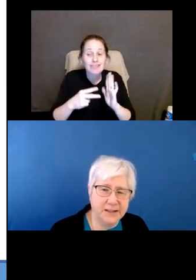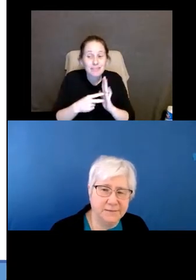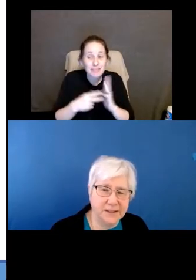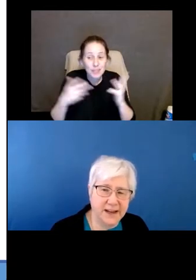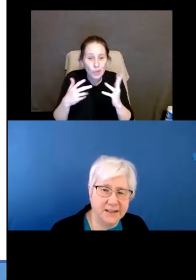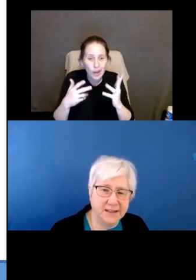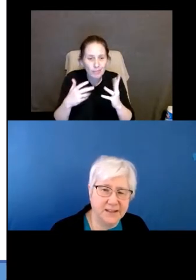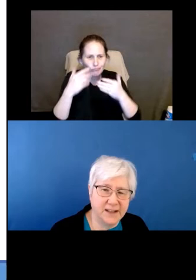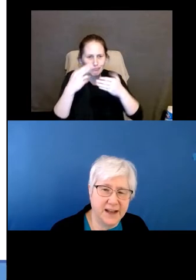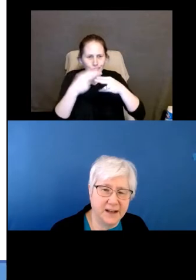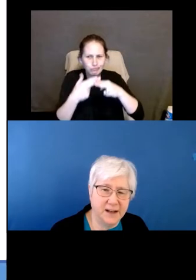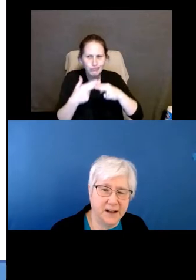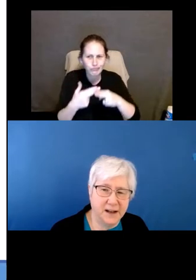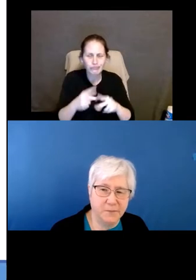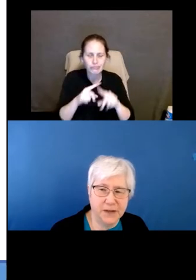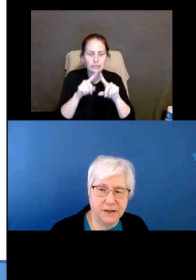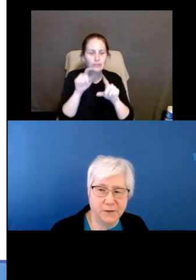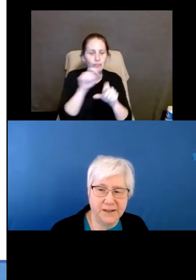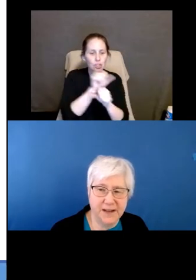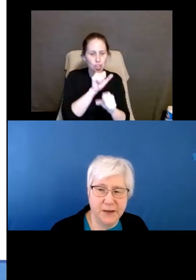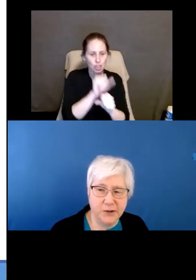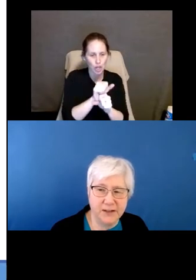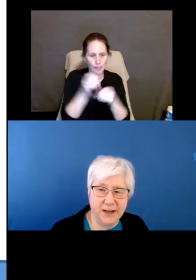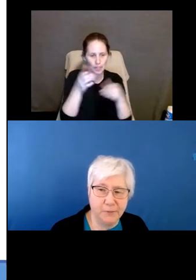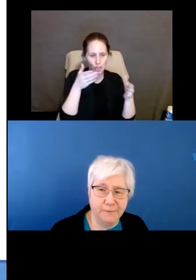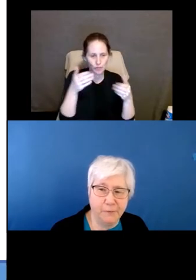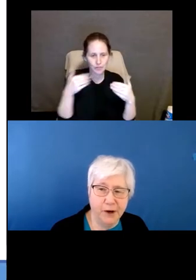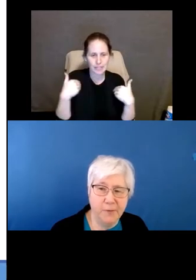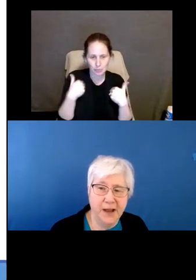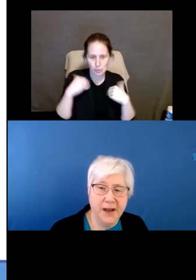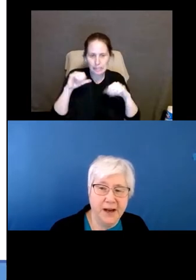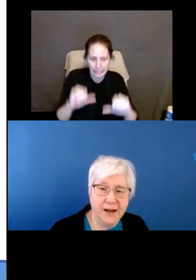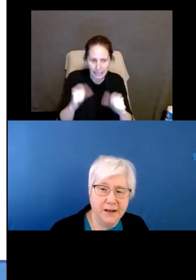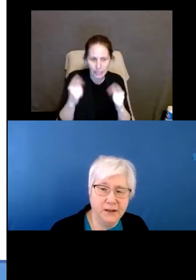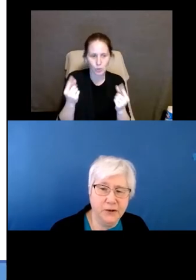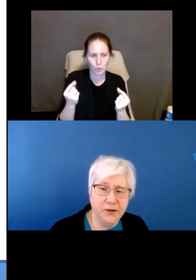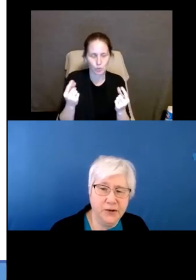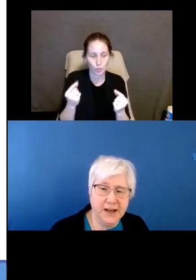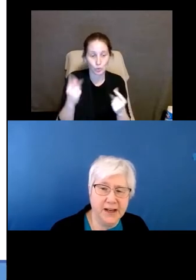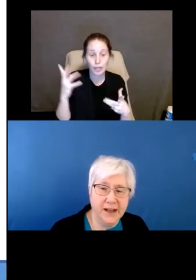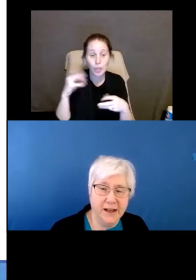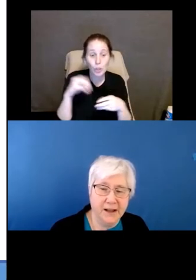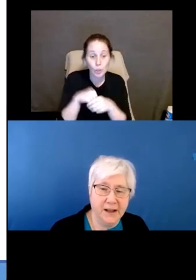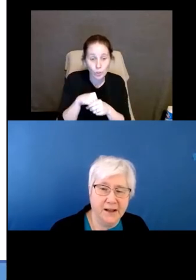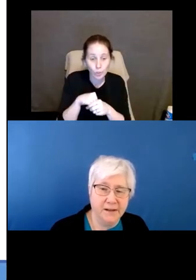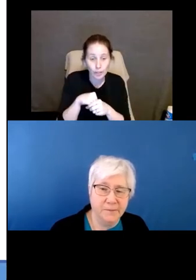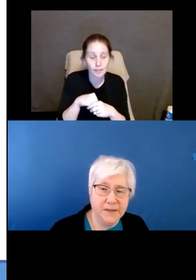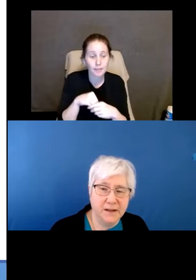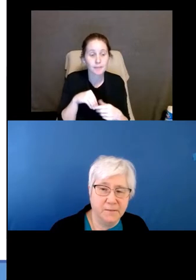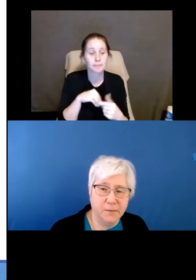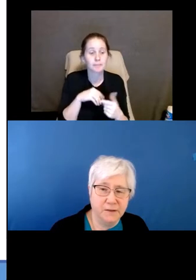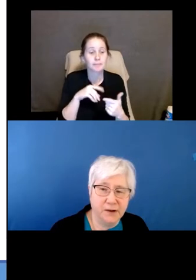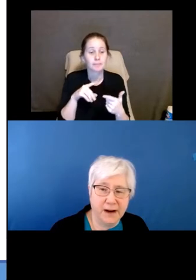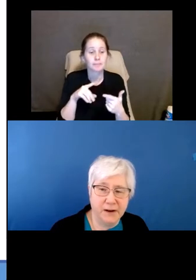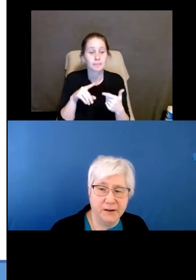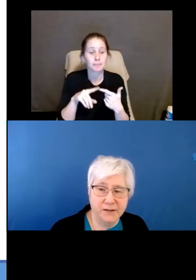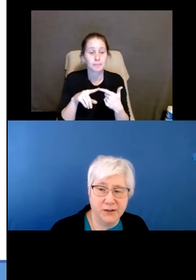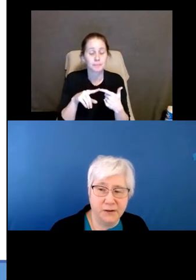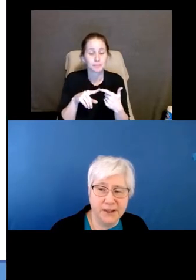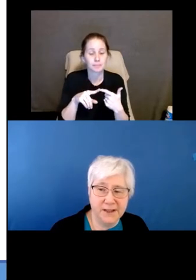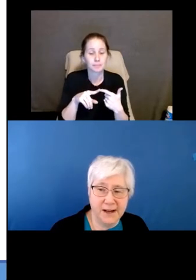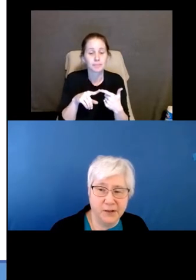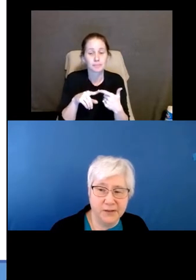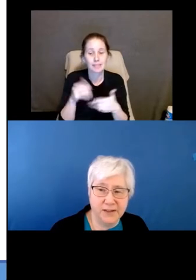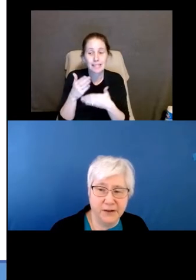all kinds of tasks that service animals can perform, including there are